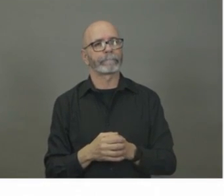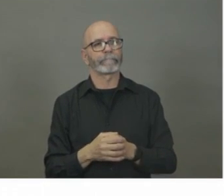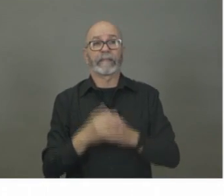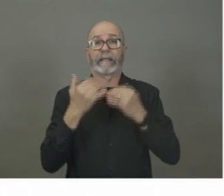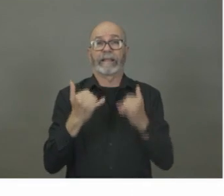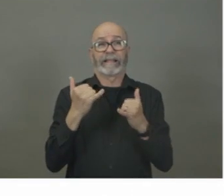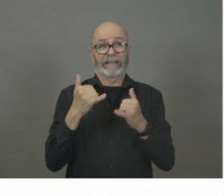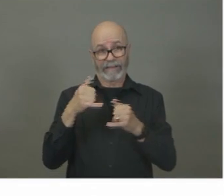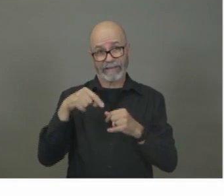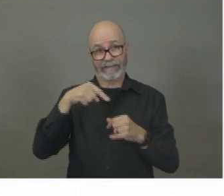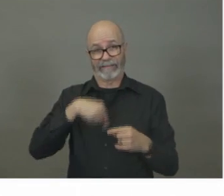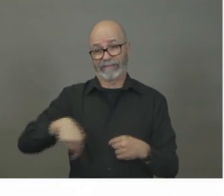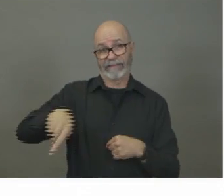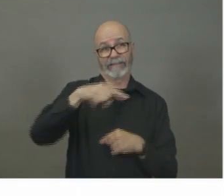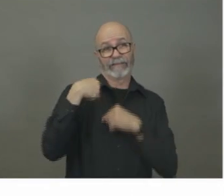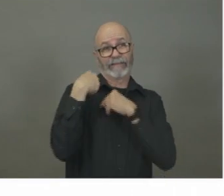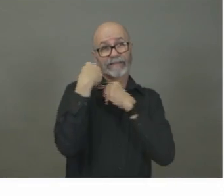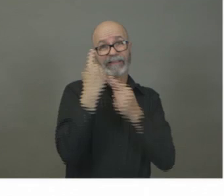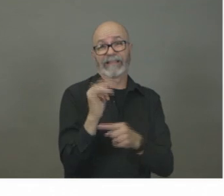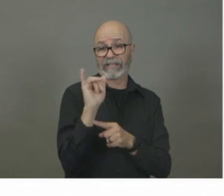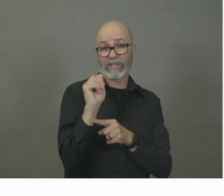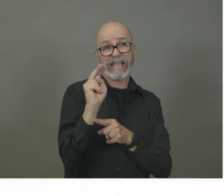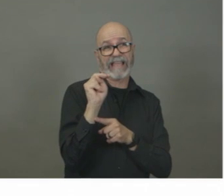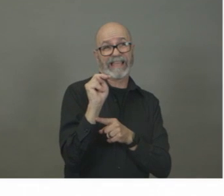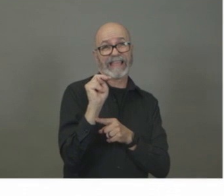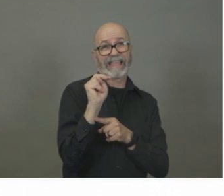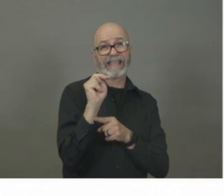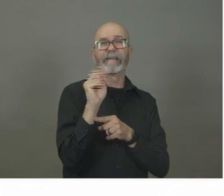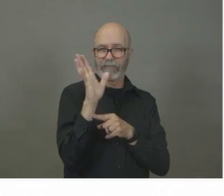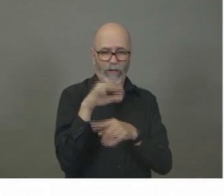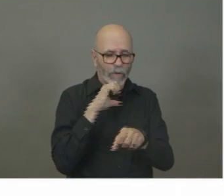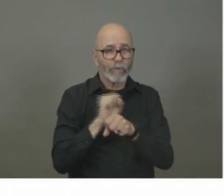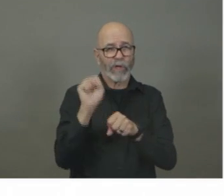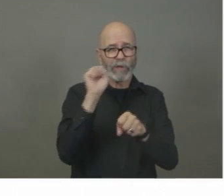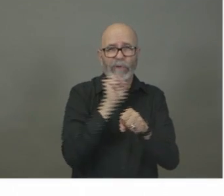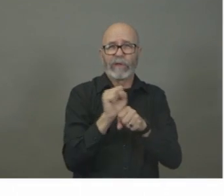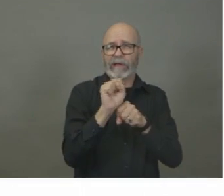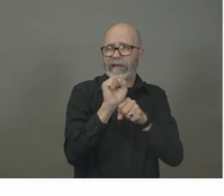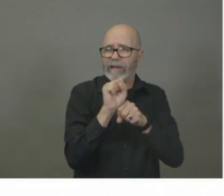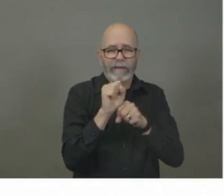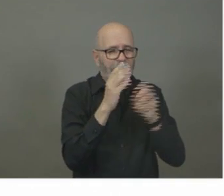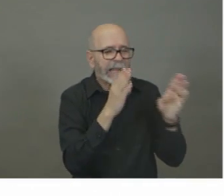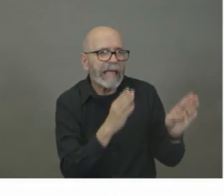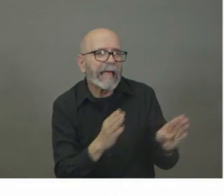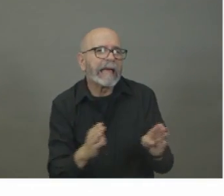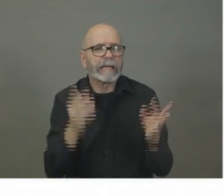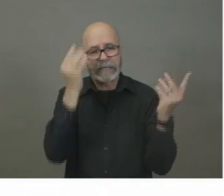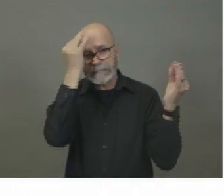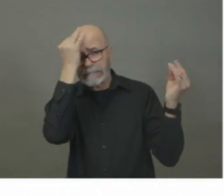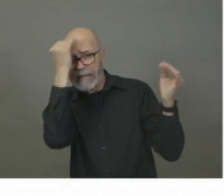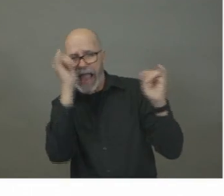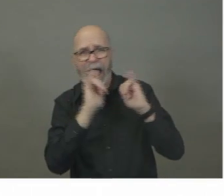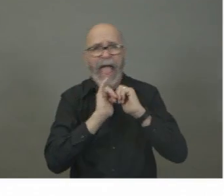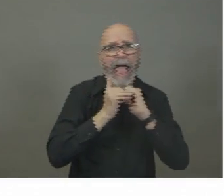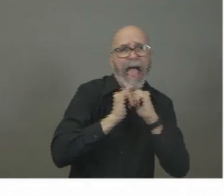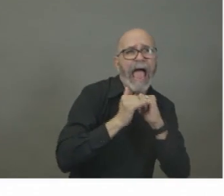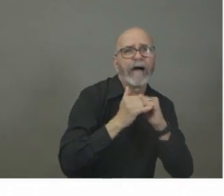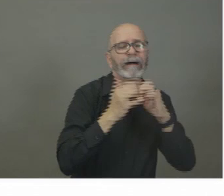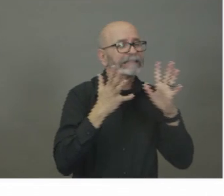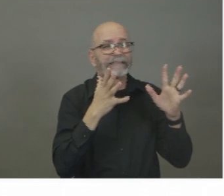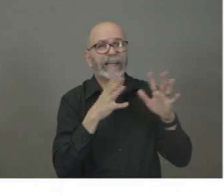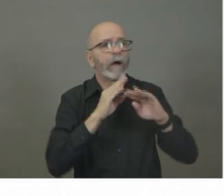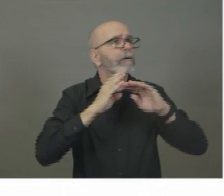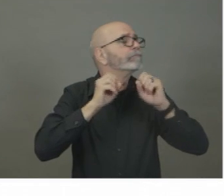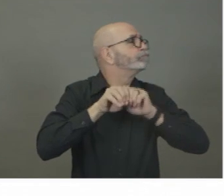plan. prepare and implement appropriate actions to slow down the spread of COVID-19 and we are following their